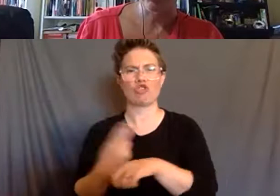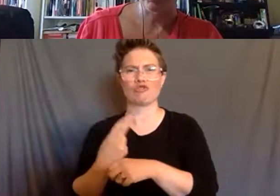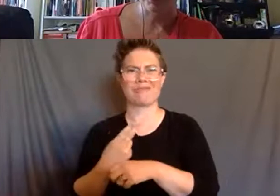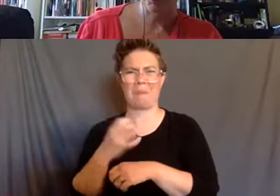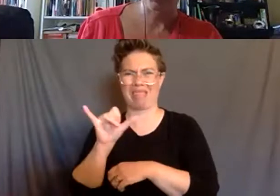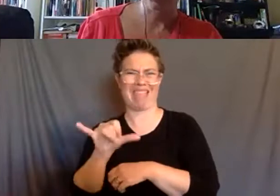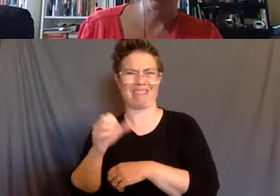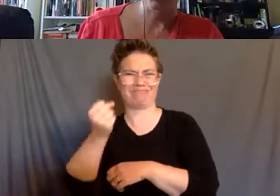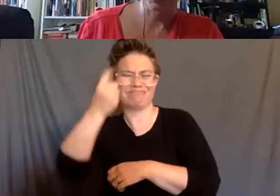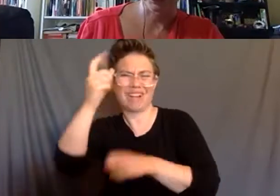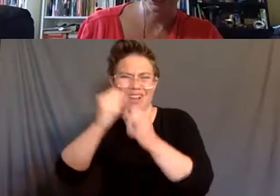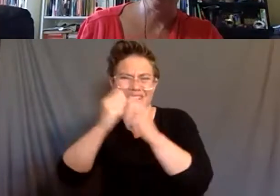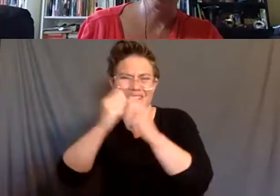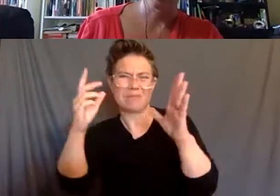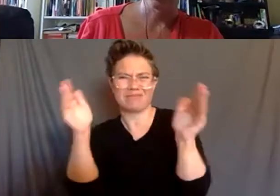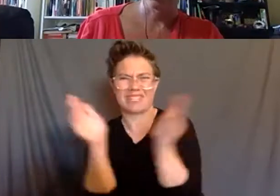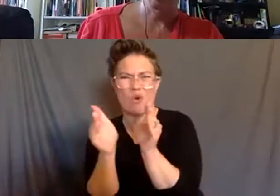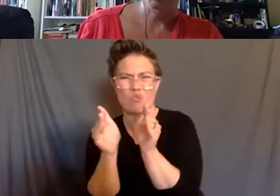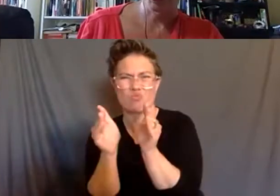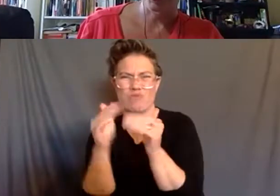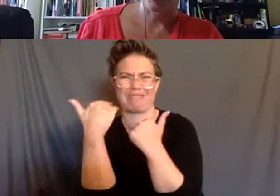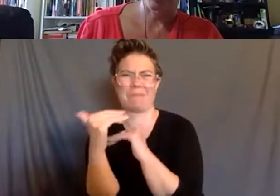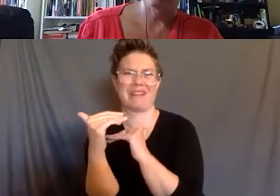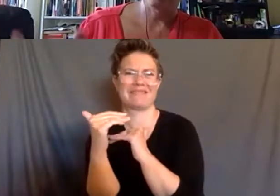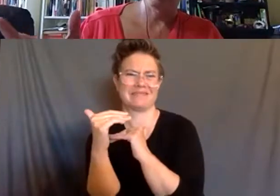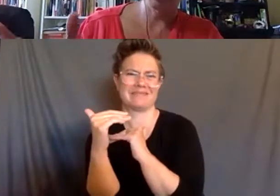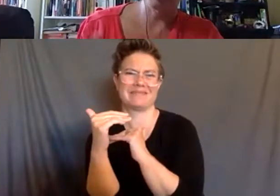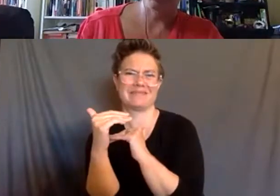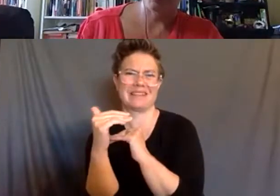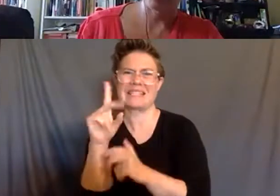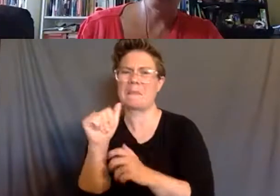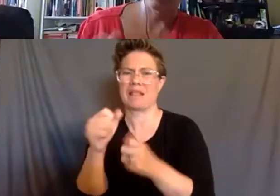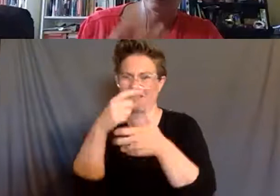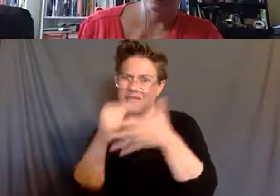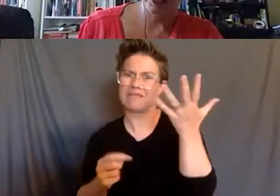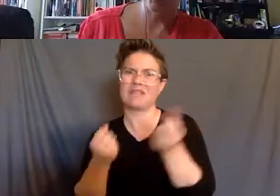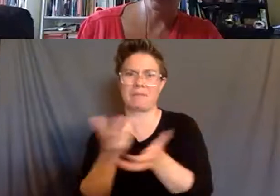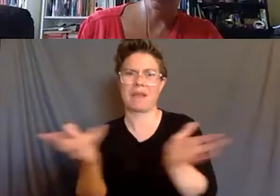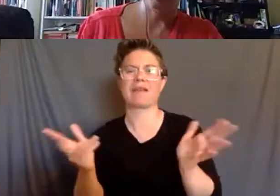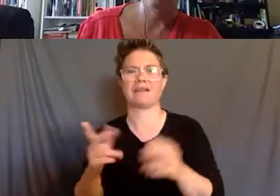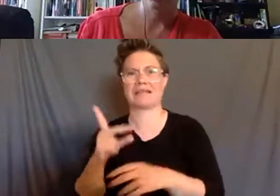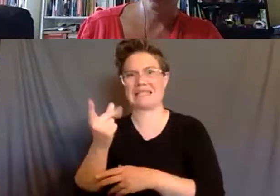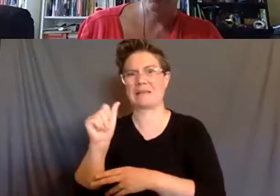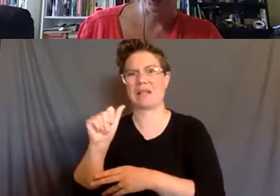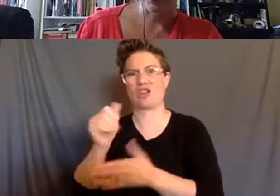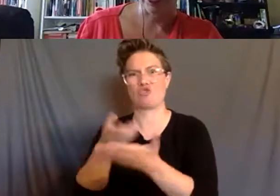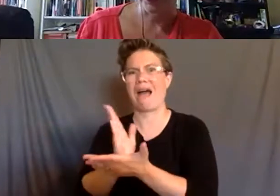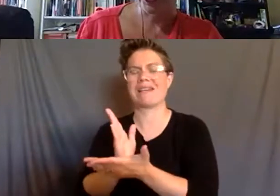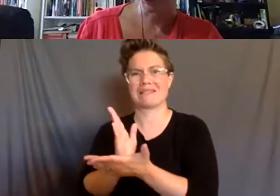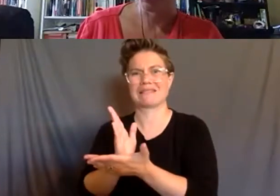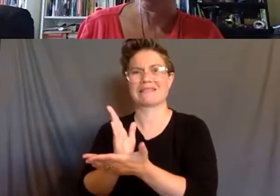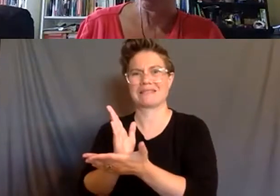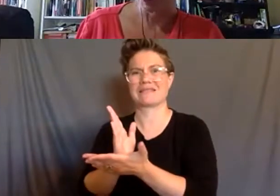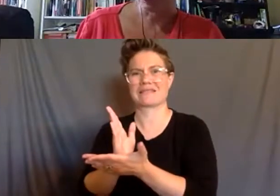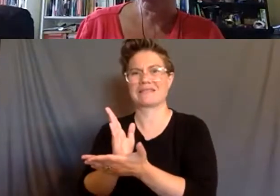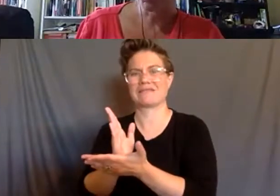kind of interpretation of disability and interpretation that disability rights historically has fallen under.